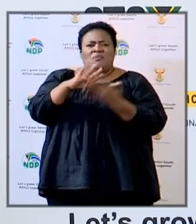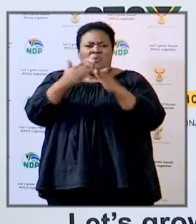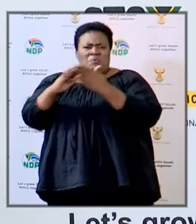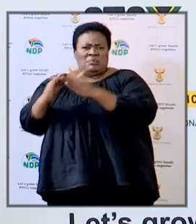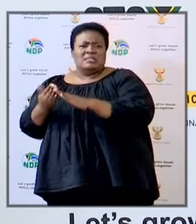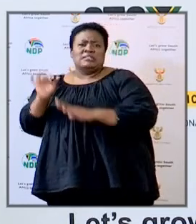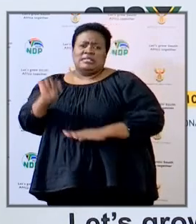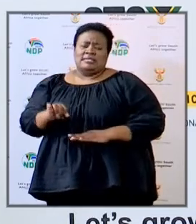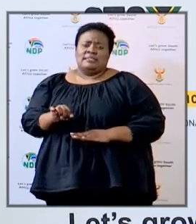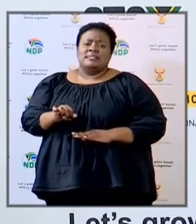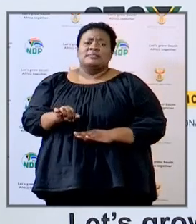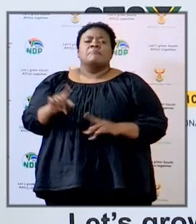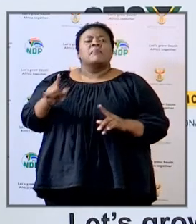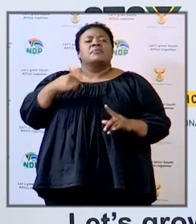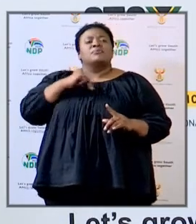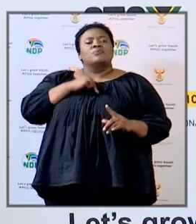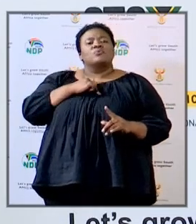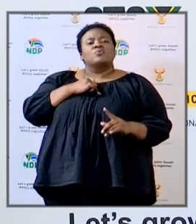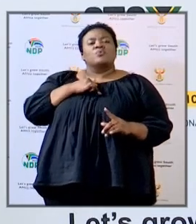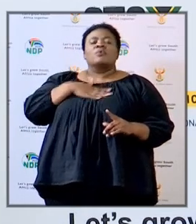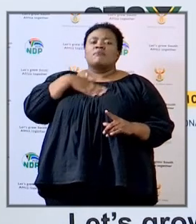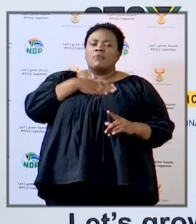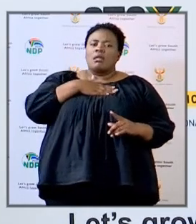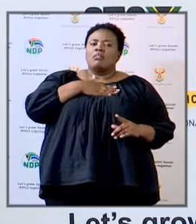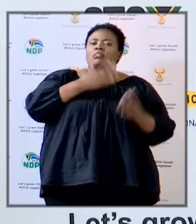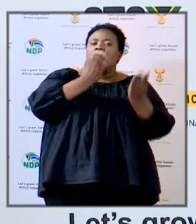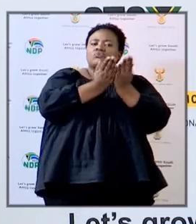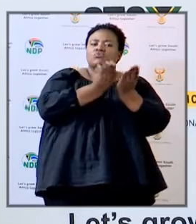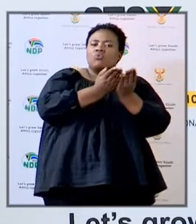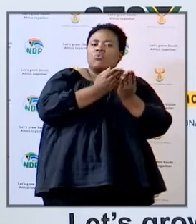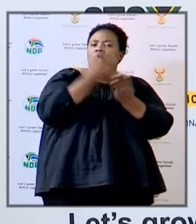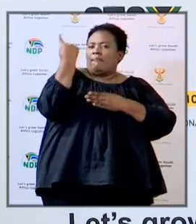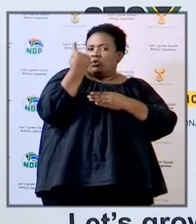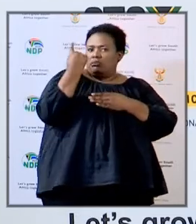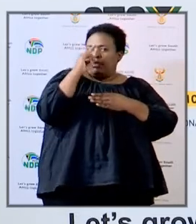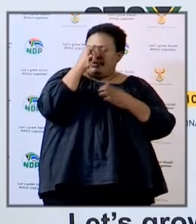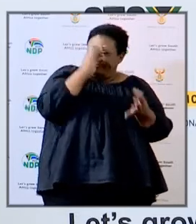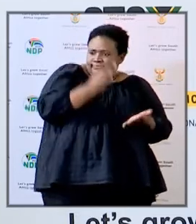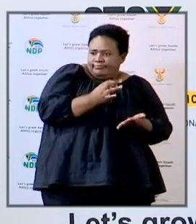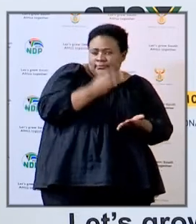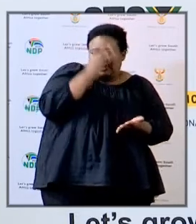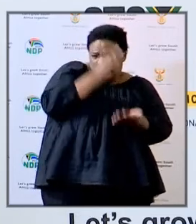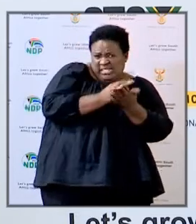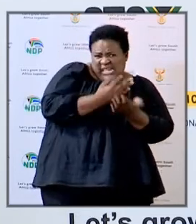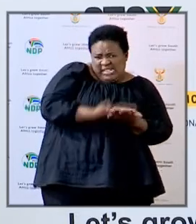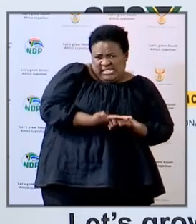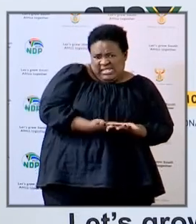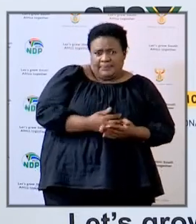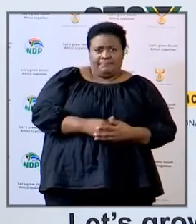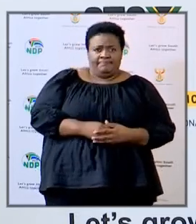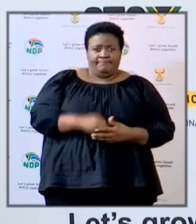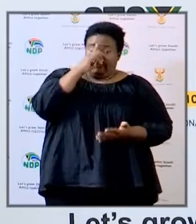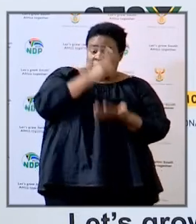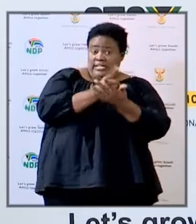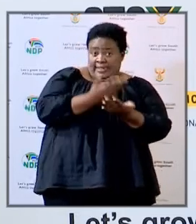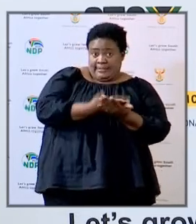but that's our recommendation in terms of vandalism